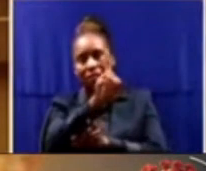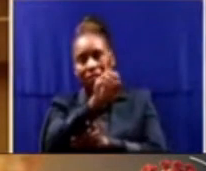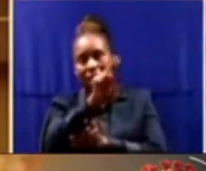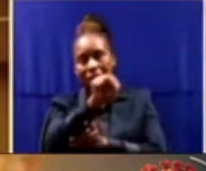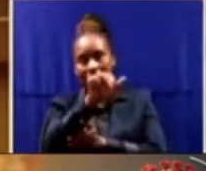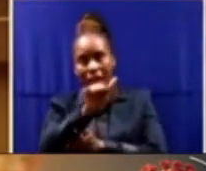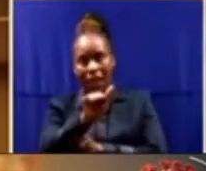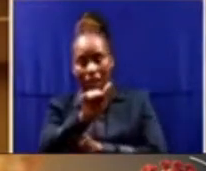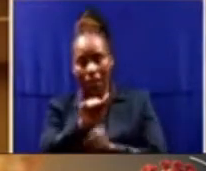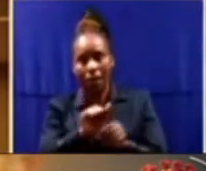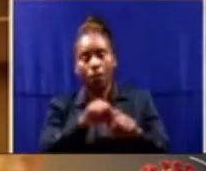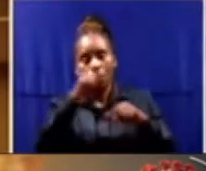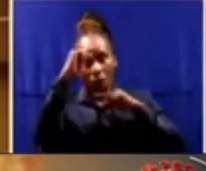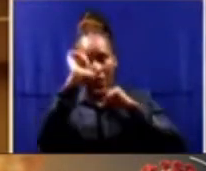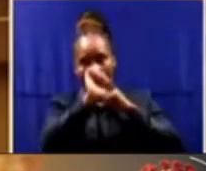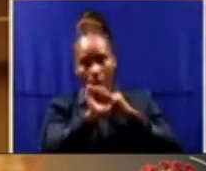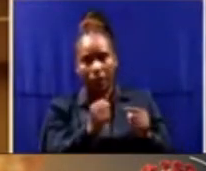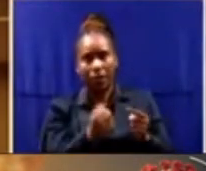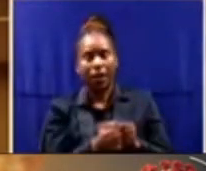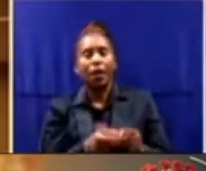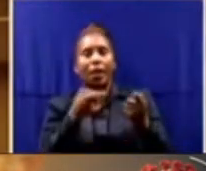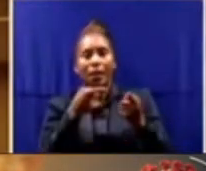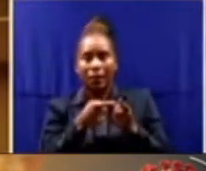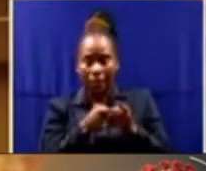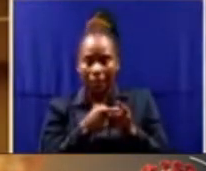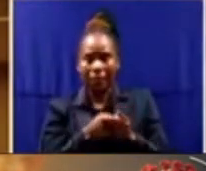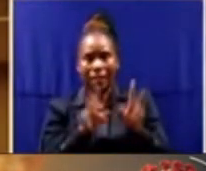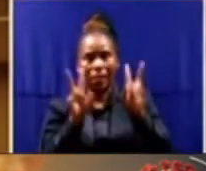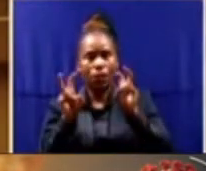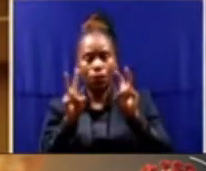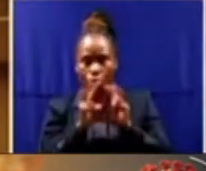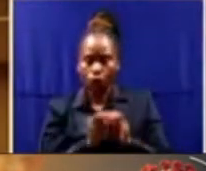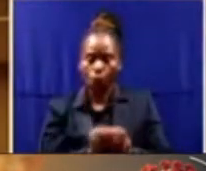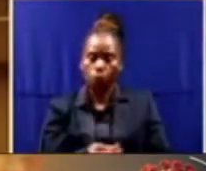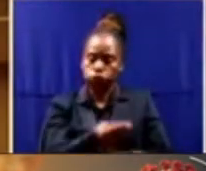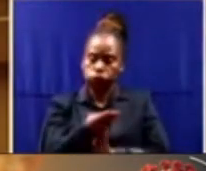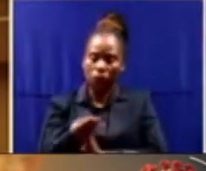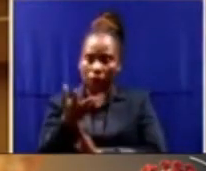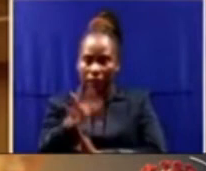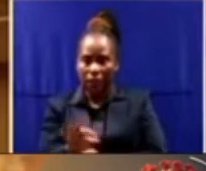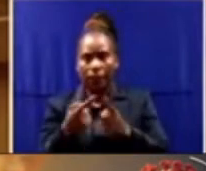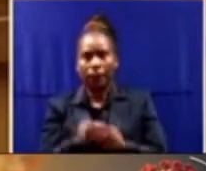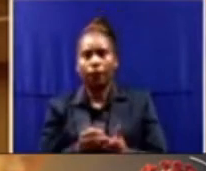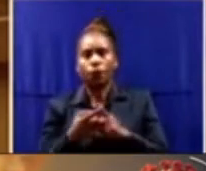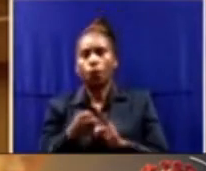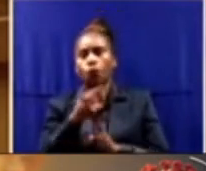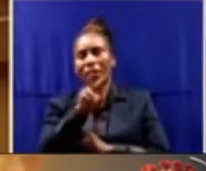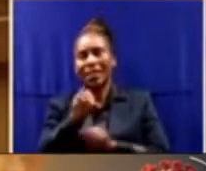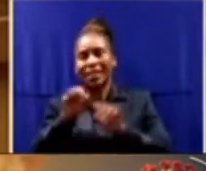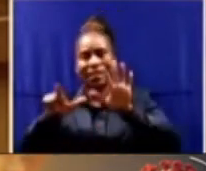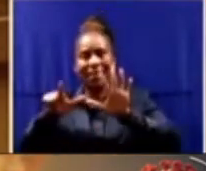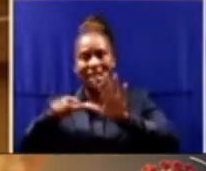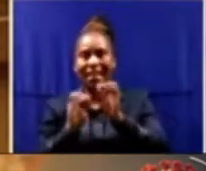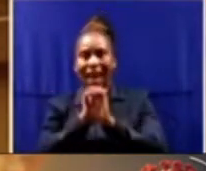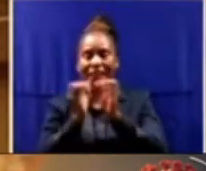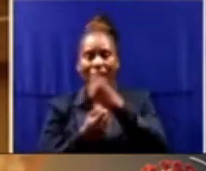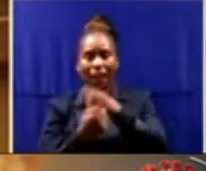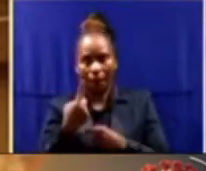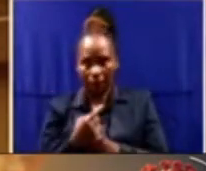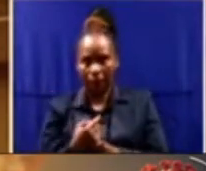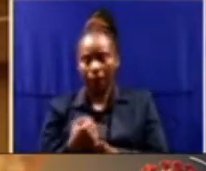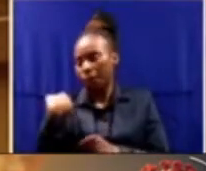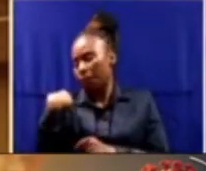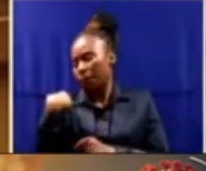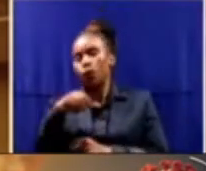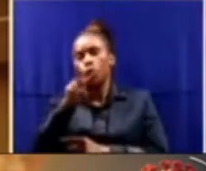correct this issue, but has been ignored by Cabinet since 2017. In 2019, I asked the Civilian Secretariat for Police